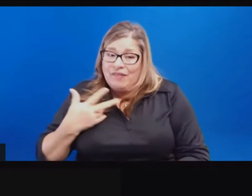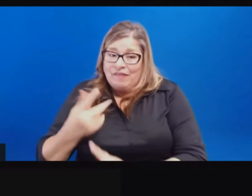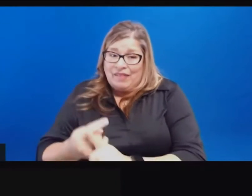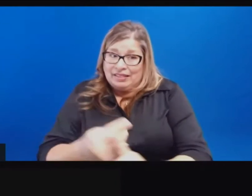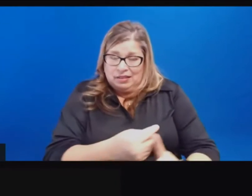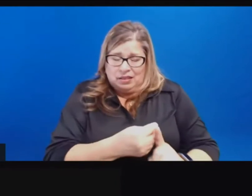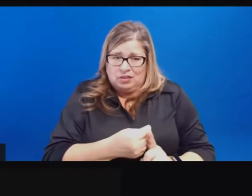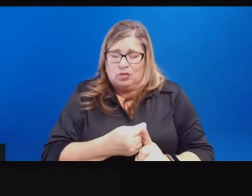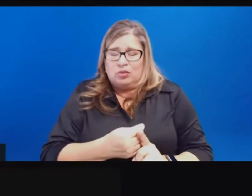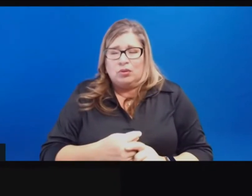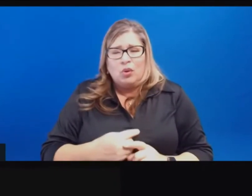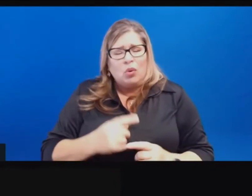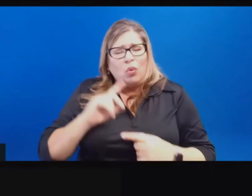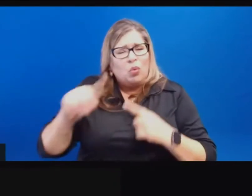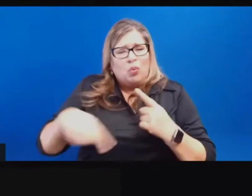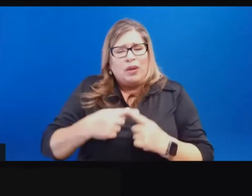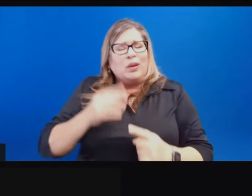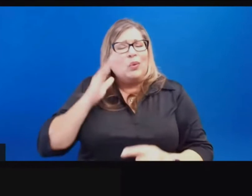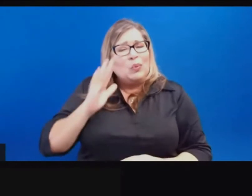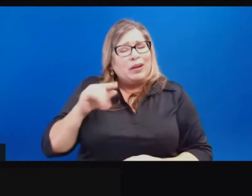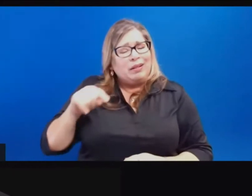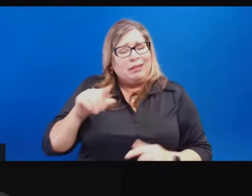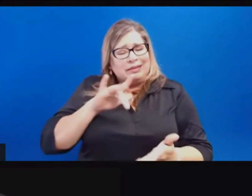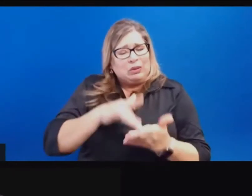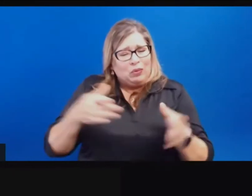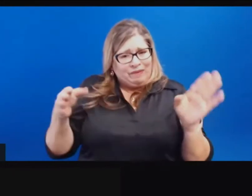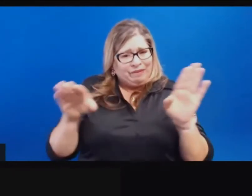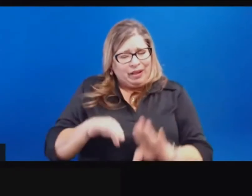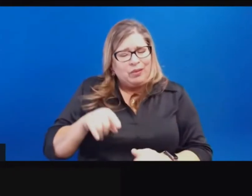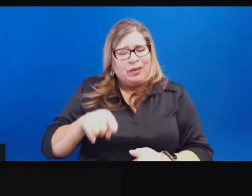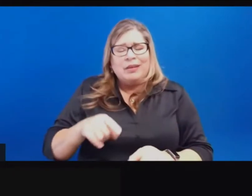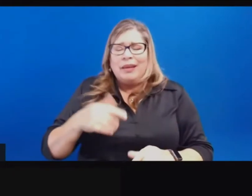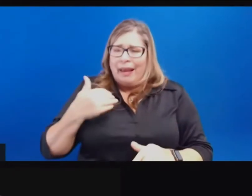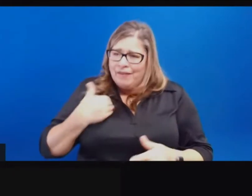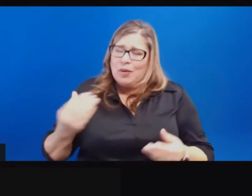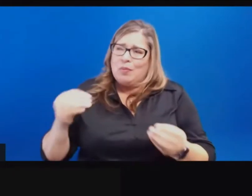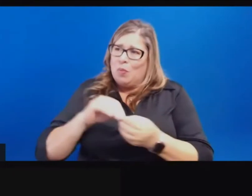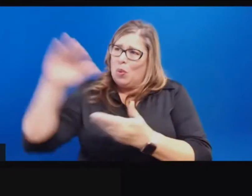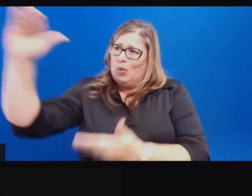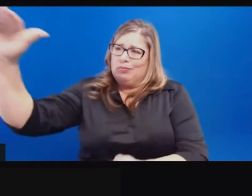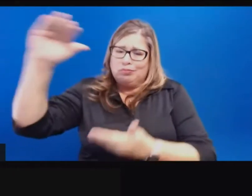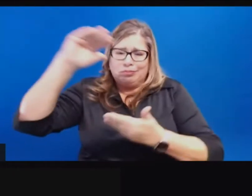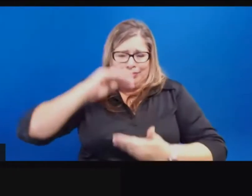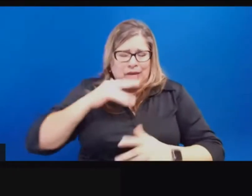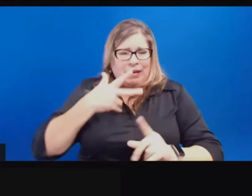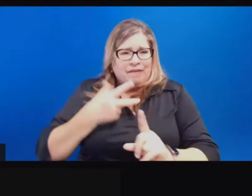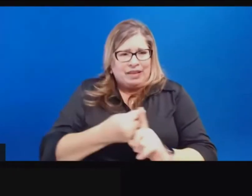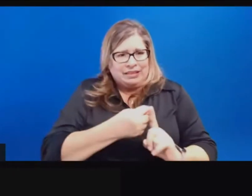Central Valley counties expect a significant increase in the amount of doses they're receiving. Thank you.